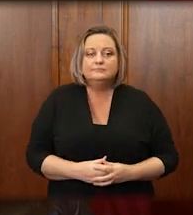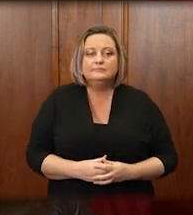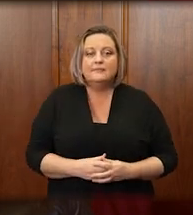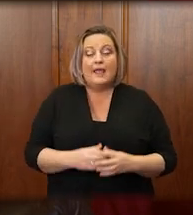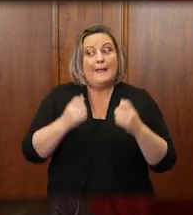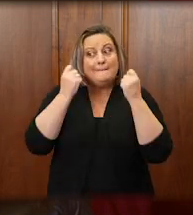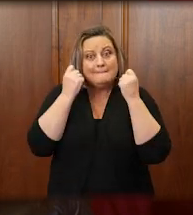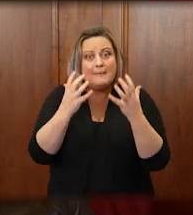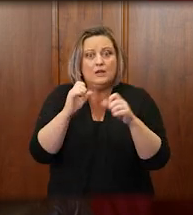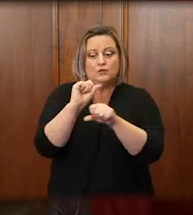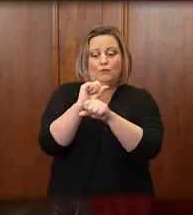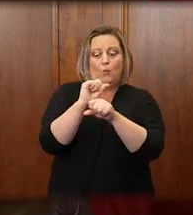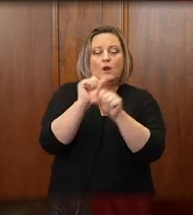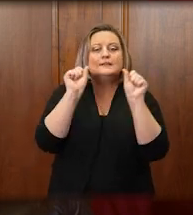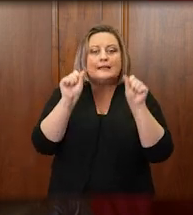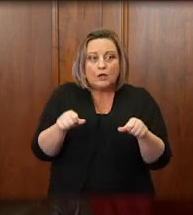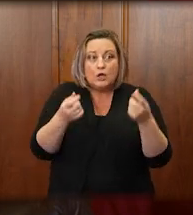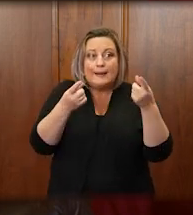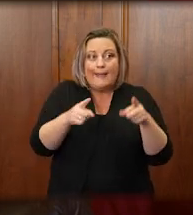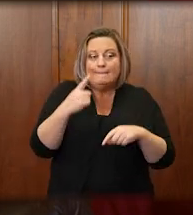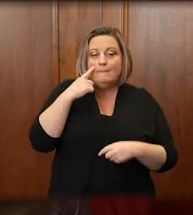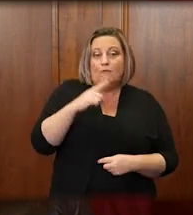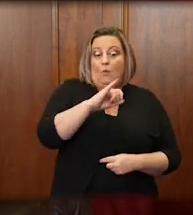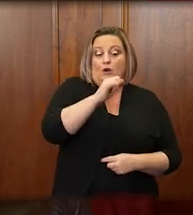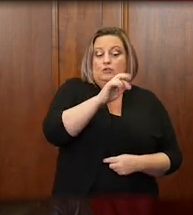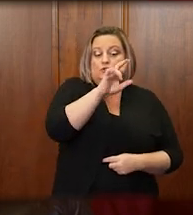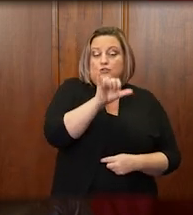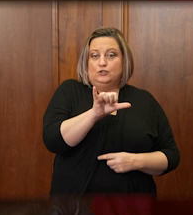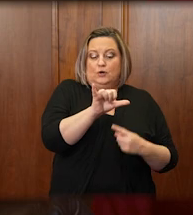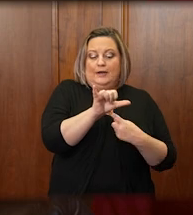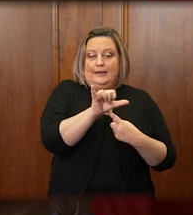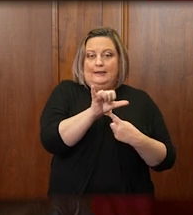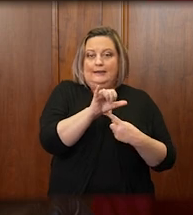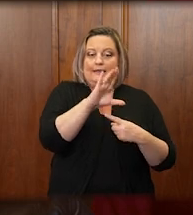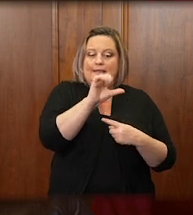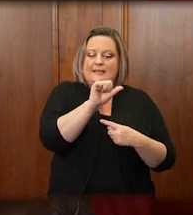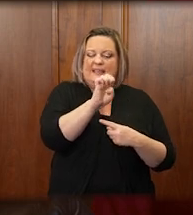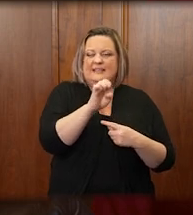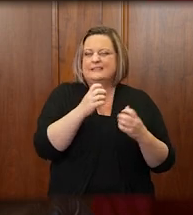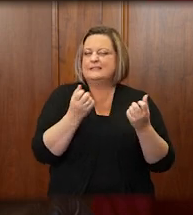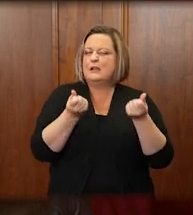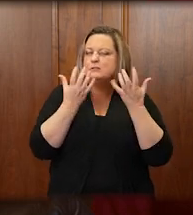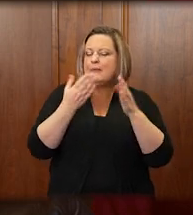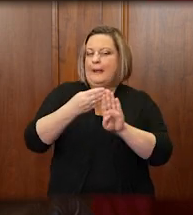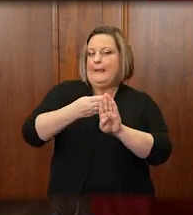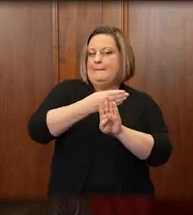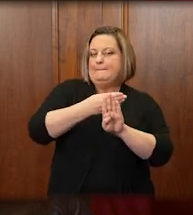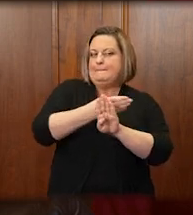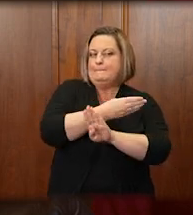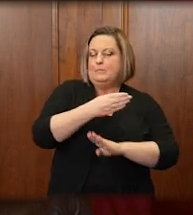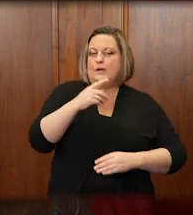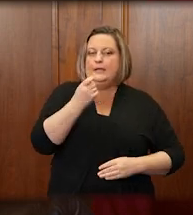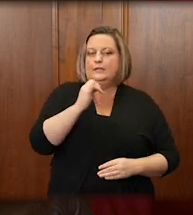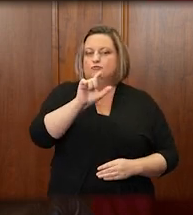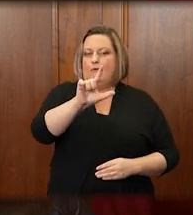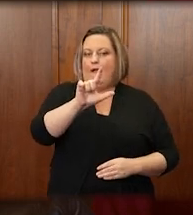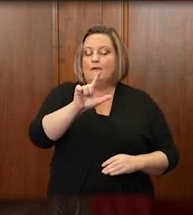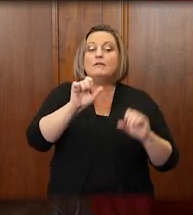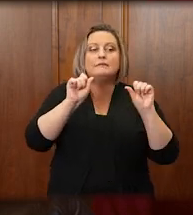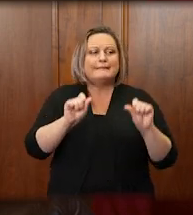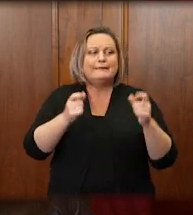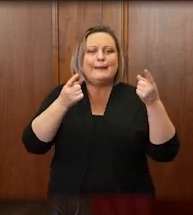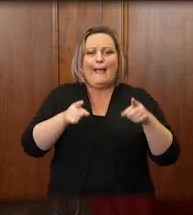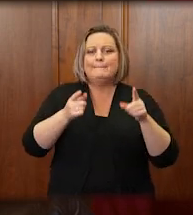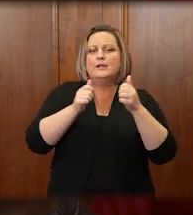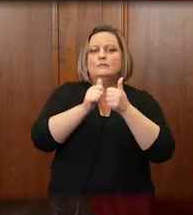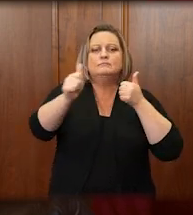work could also be done in jury cases. There are pre-trial hearings of various kinds that can be done remotely, and the judges did what